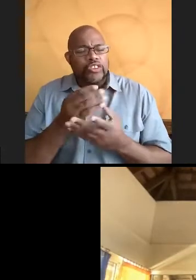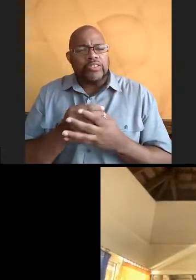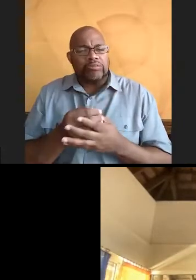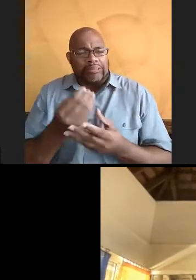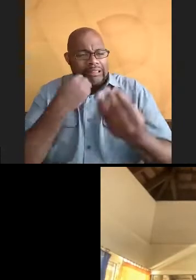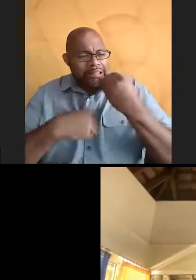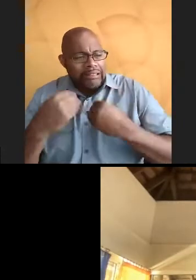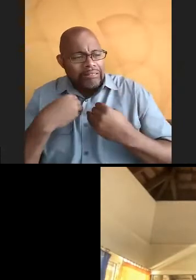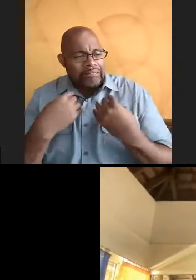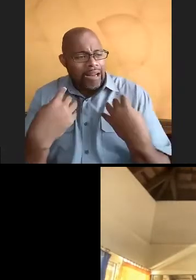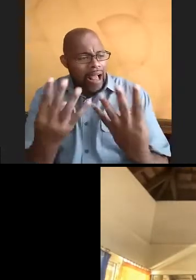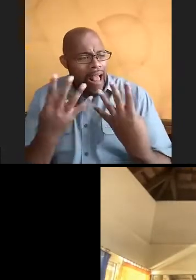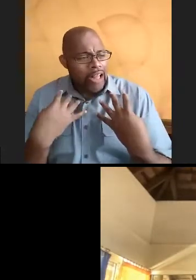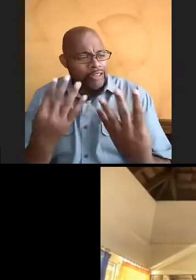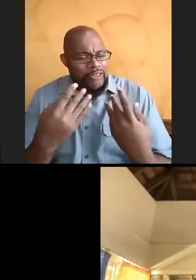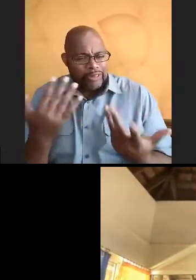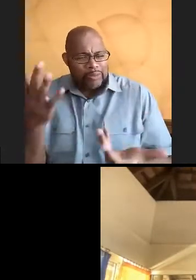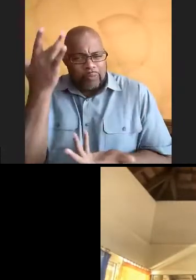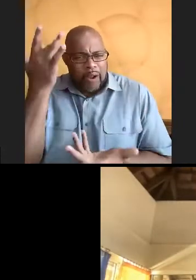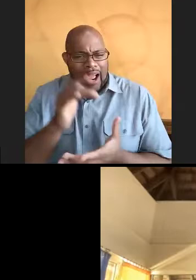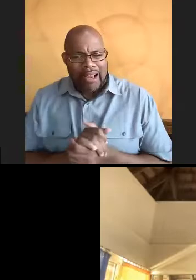fish is eating?